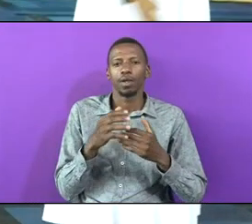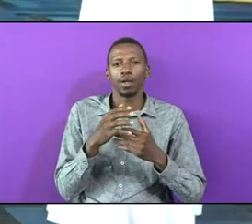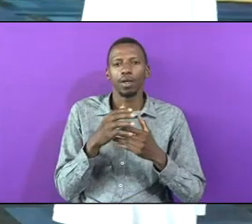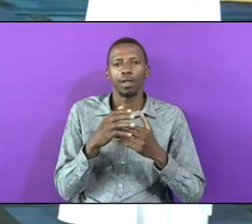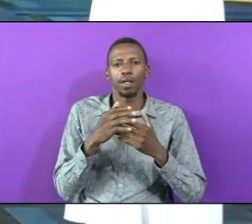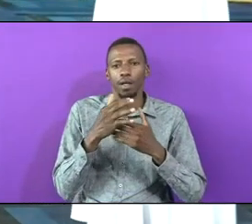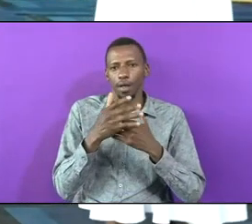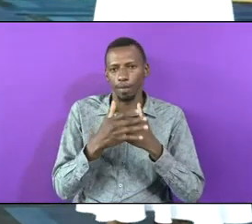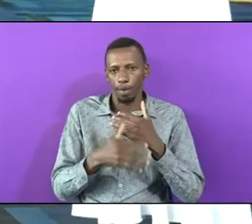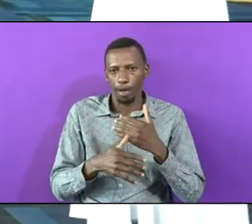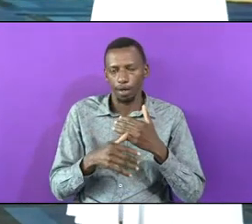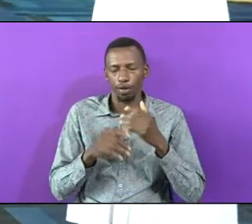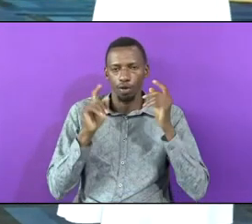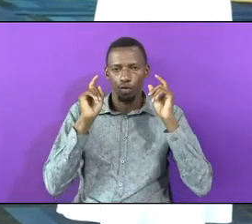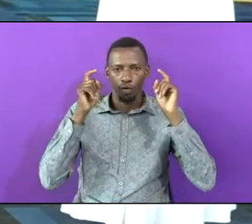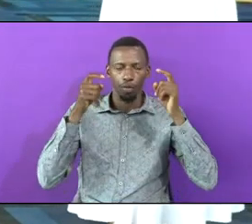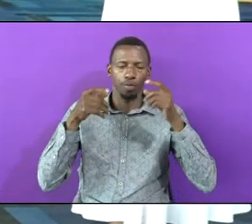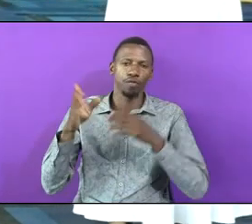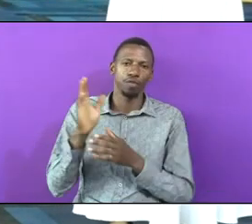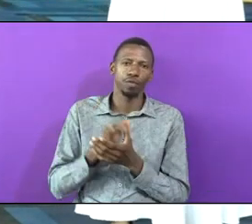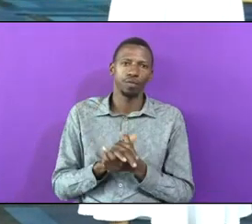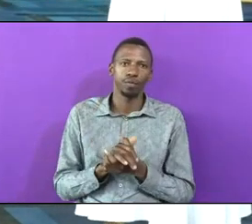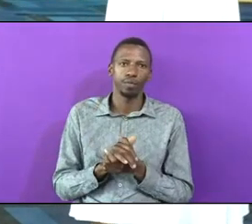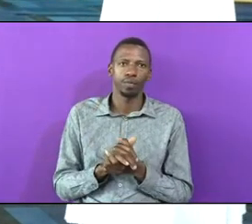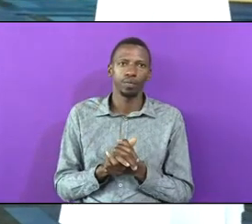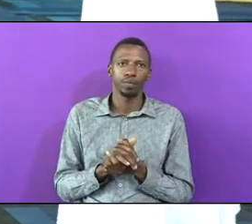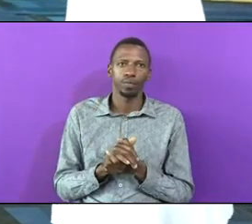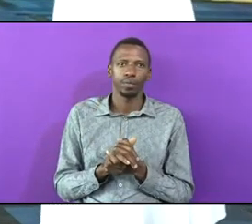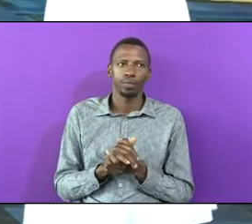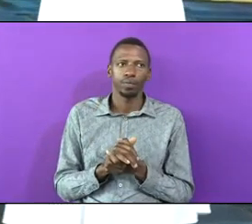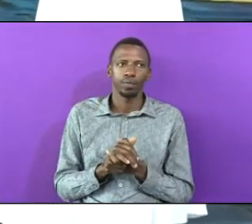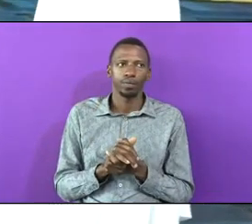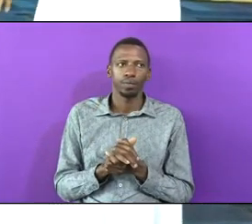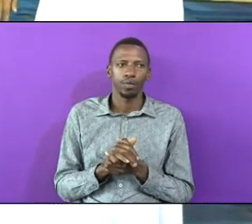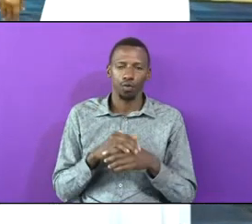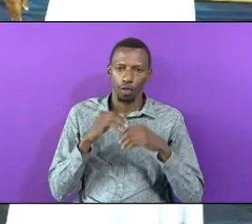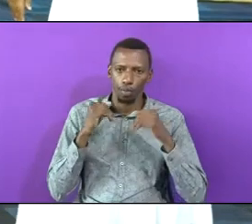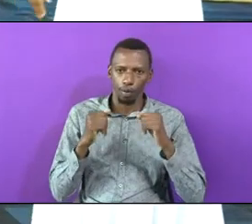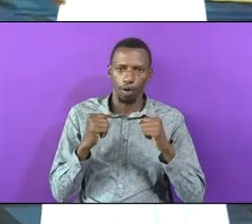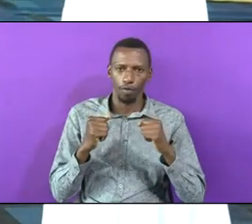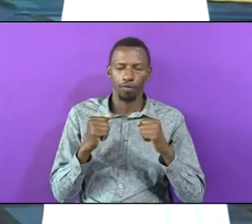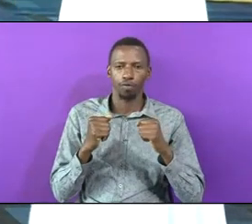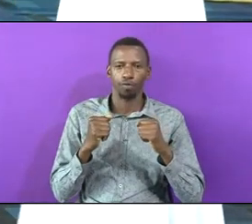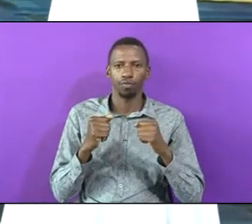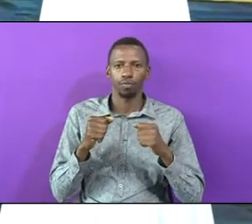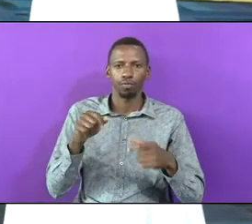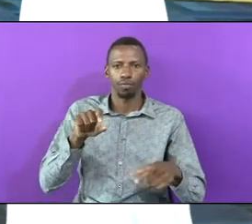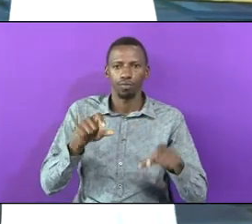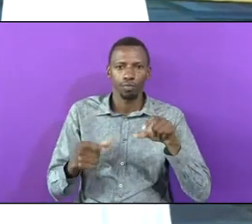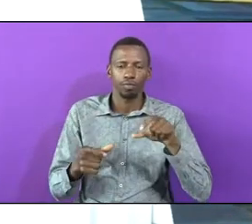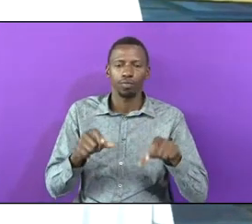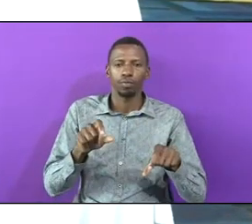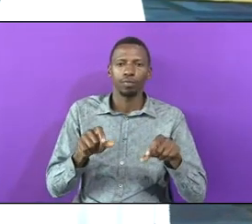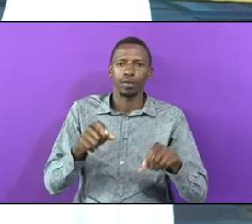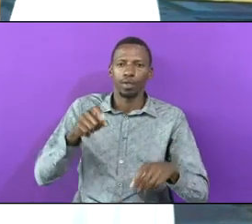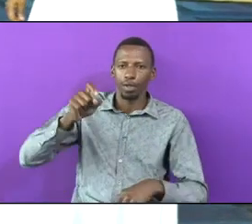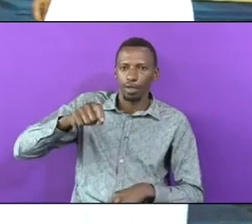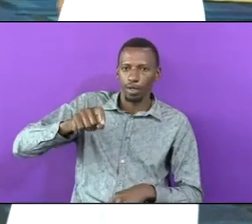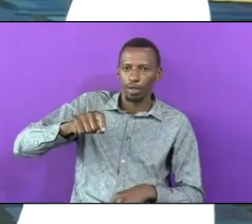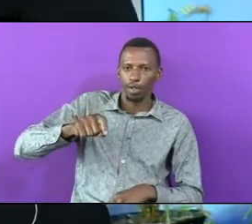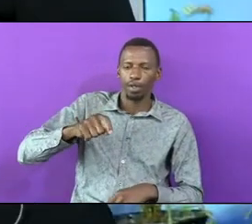The Smell Of Your Life Is A Powerful Reagence It Needs The Blood Of Jesus Christ